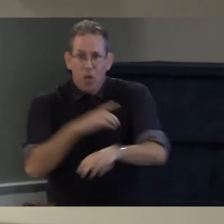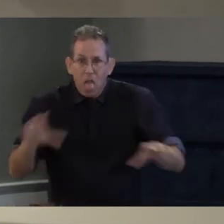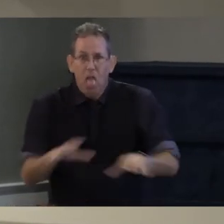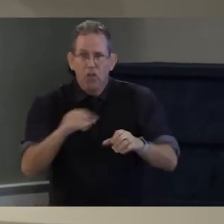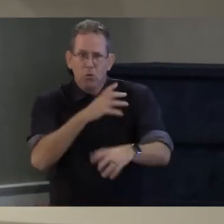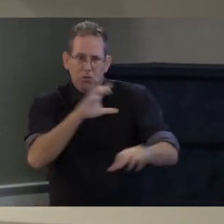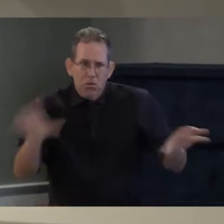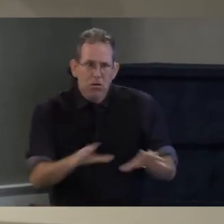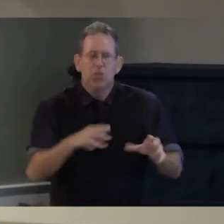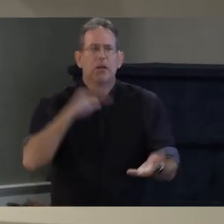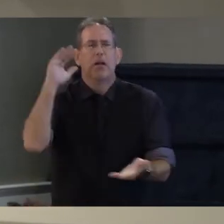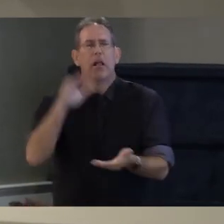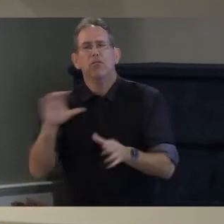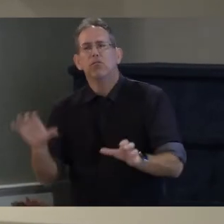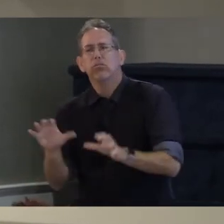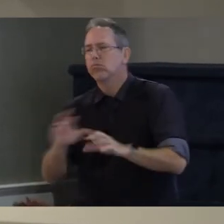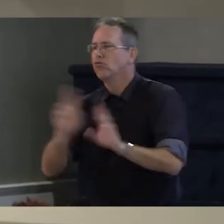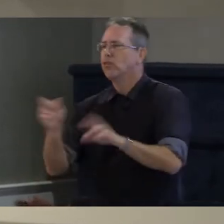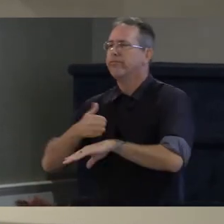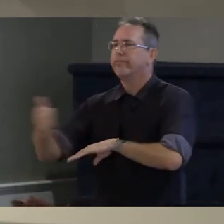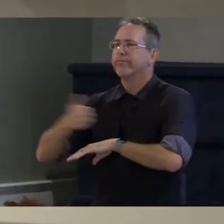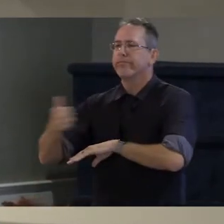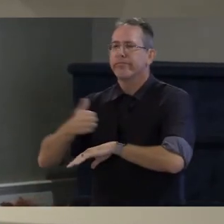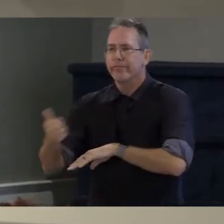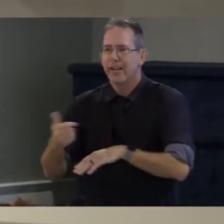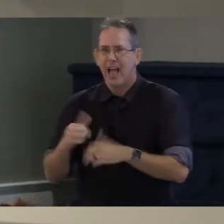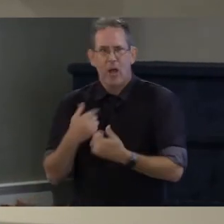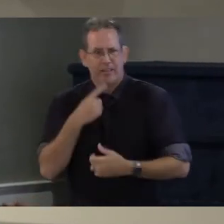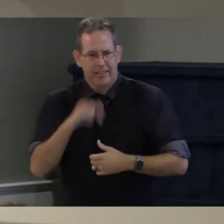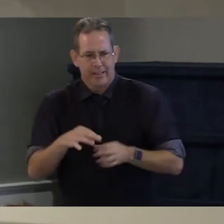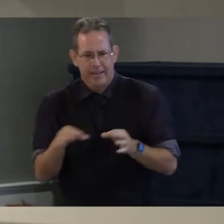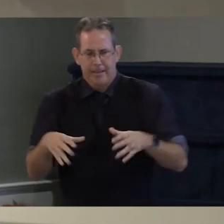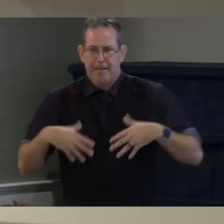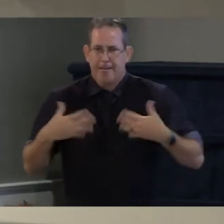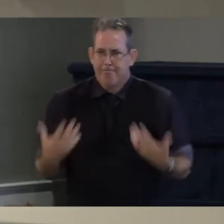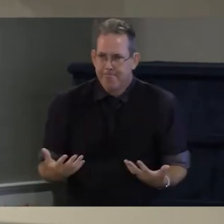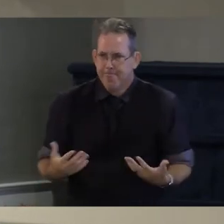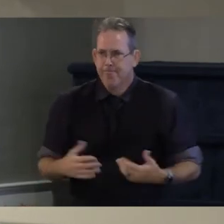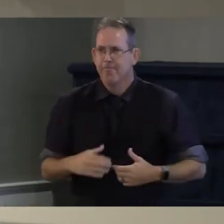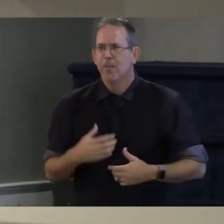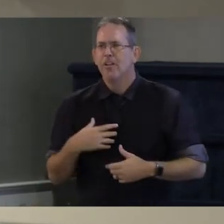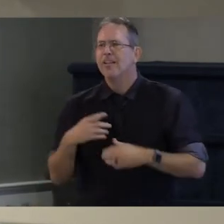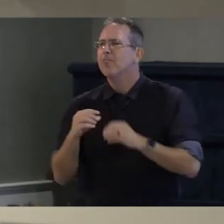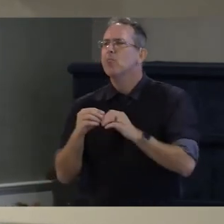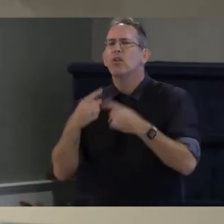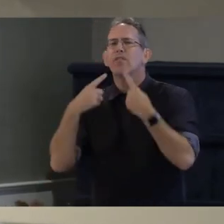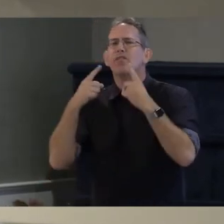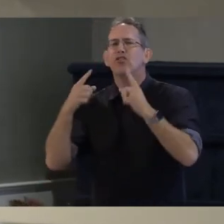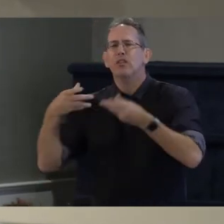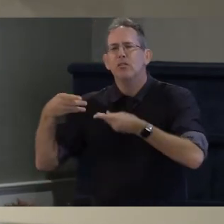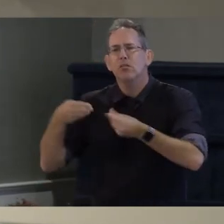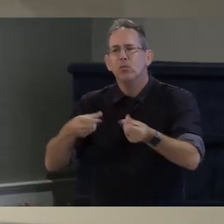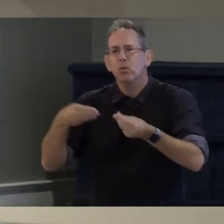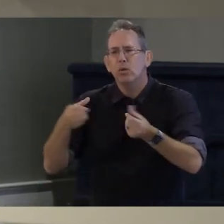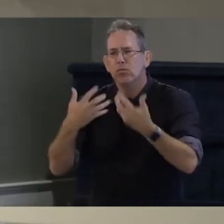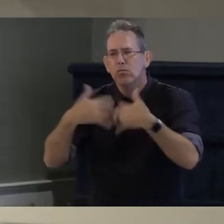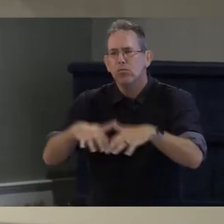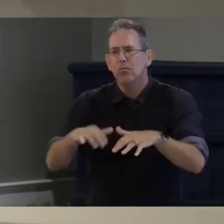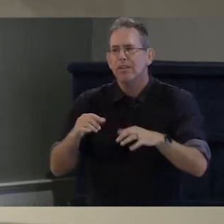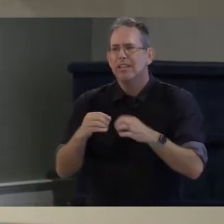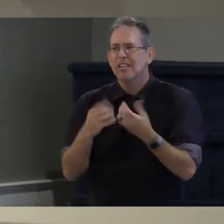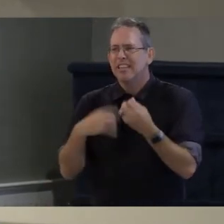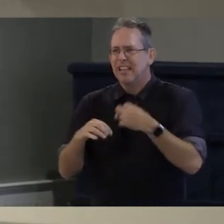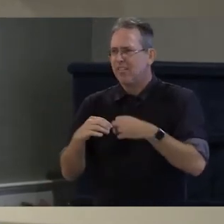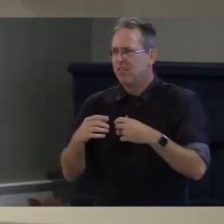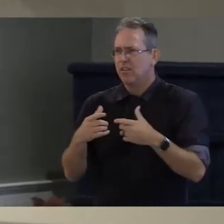it public transportation is just vastly more efficient than having a 2,000 pound piece of metal for every individual on this planet